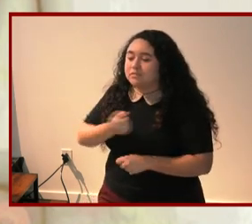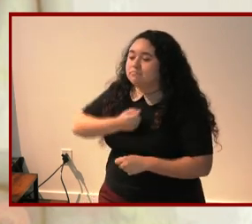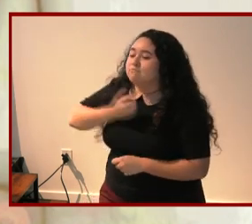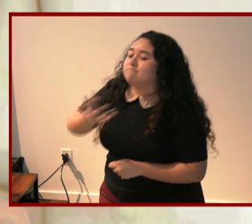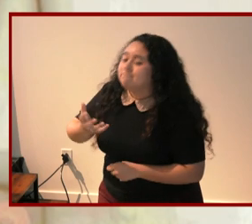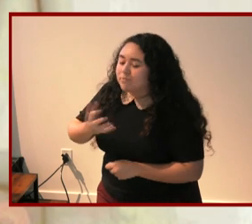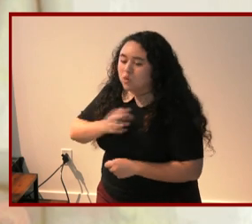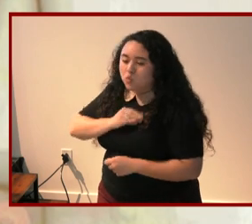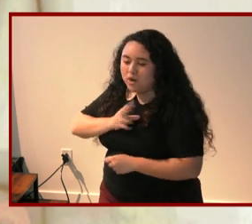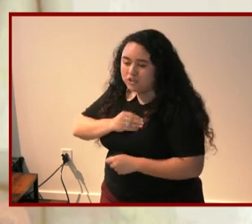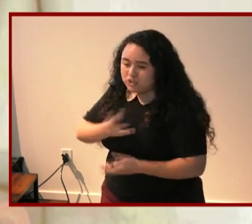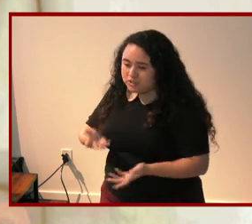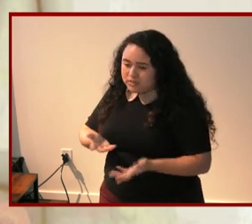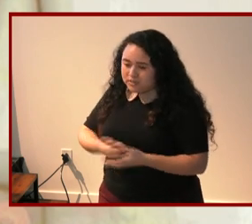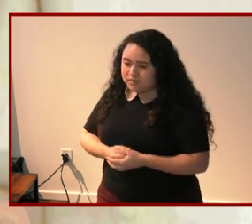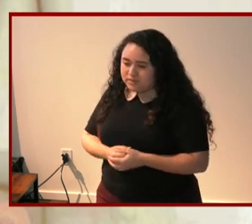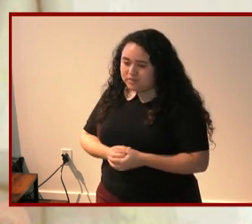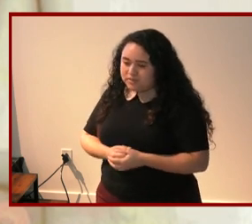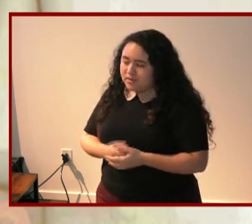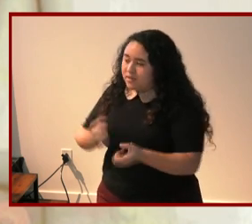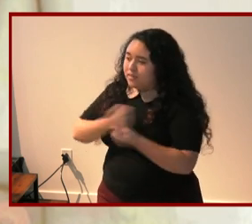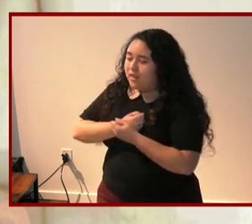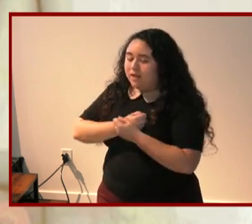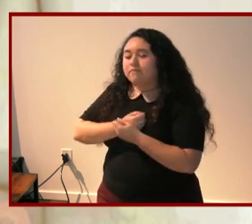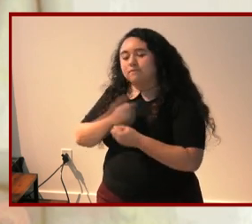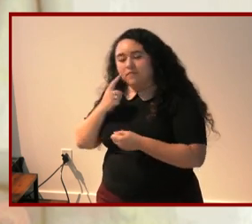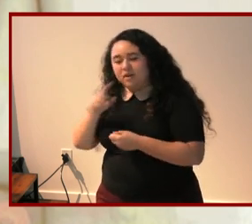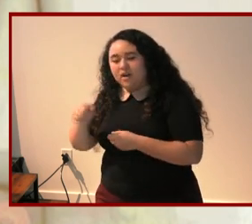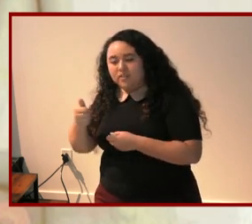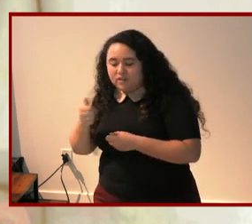preteen crush his love for a preteen crush